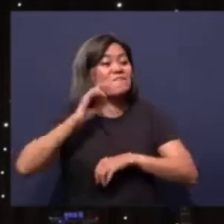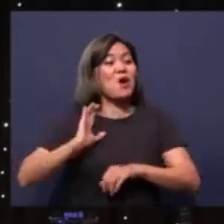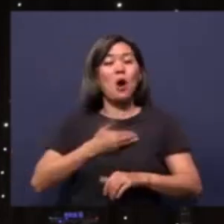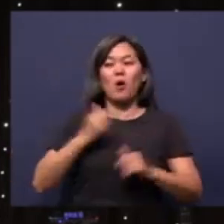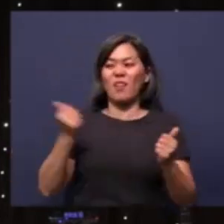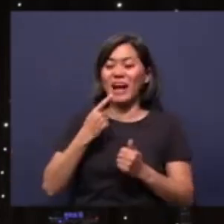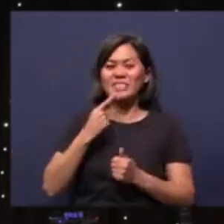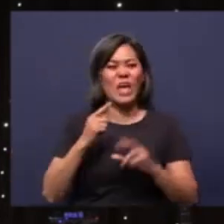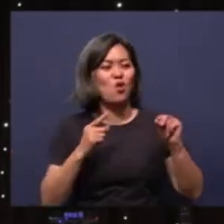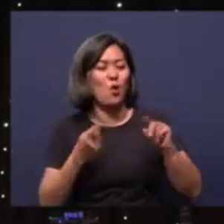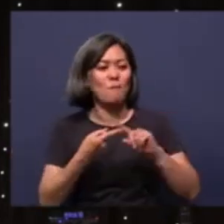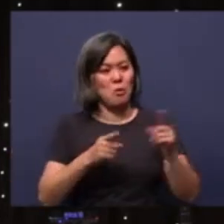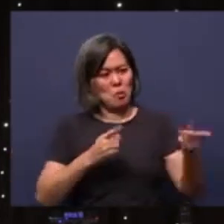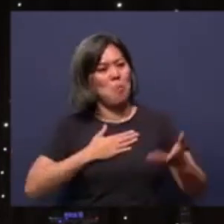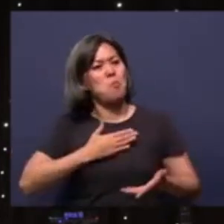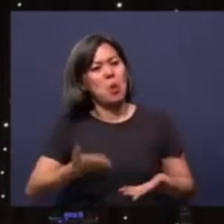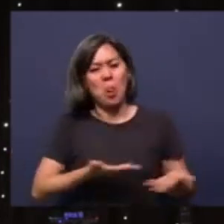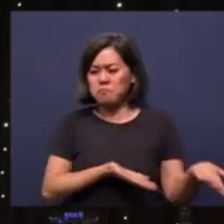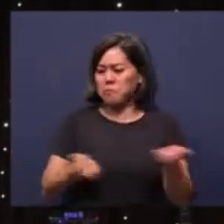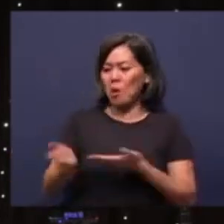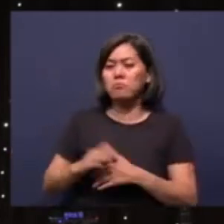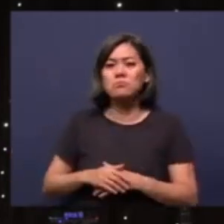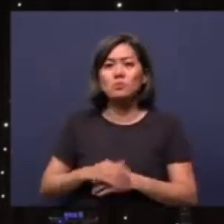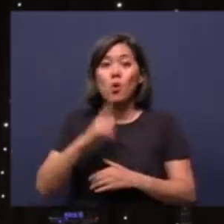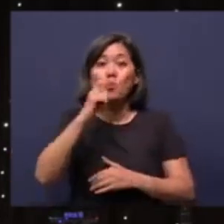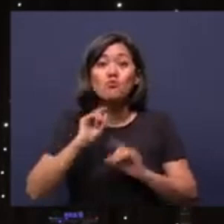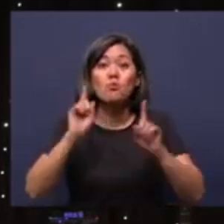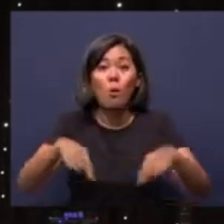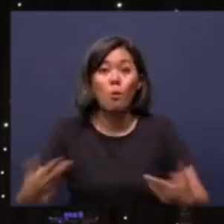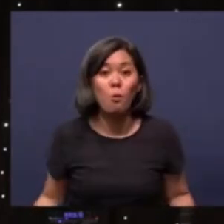say no also, but they are willing there. Who will go?